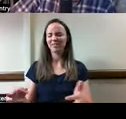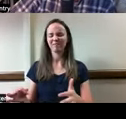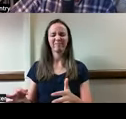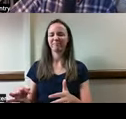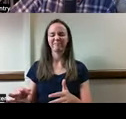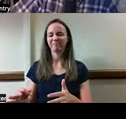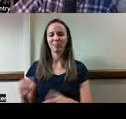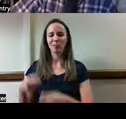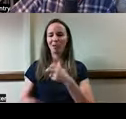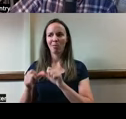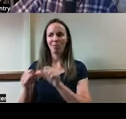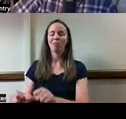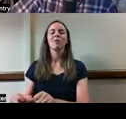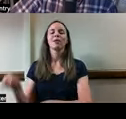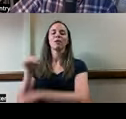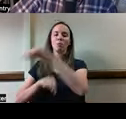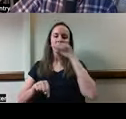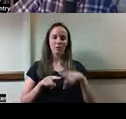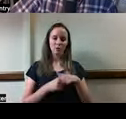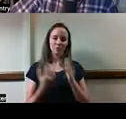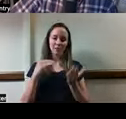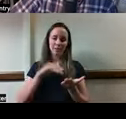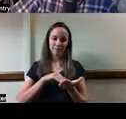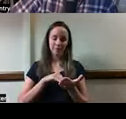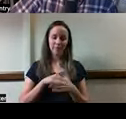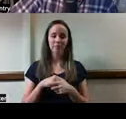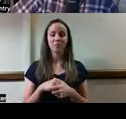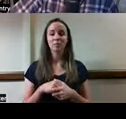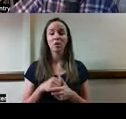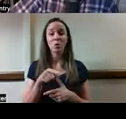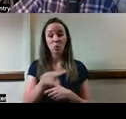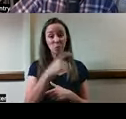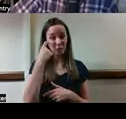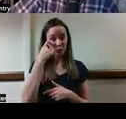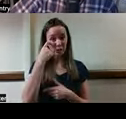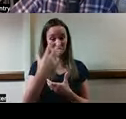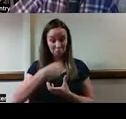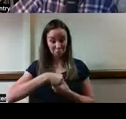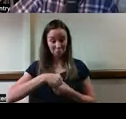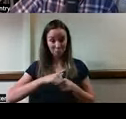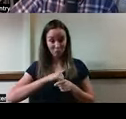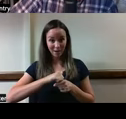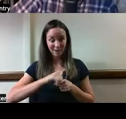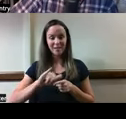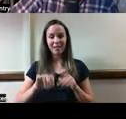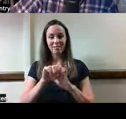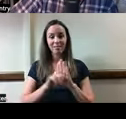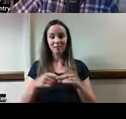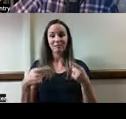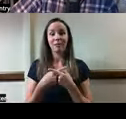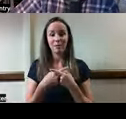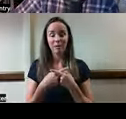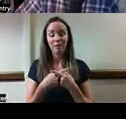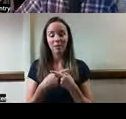you go back to step one and start all over again. So what you've all just followed in this ethical dilemma just now